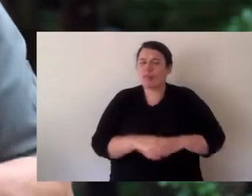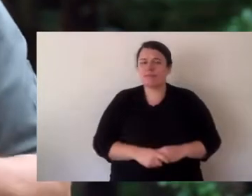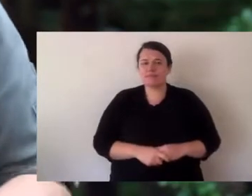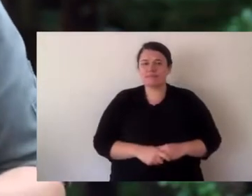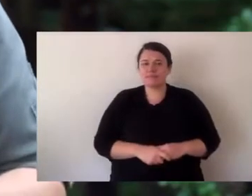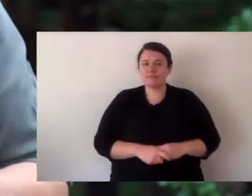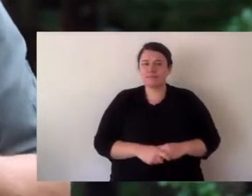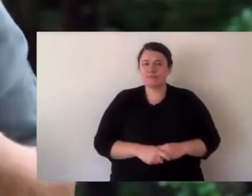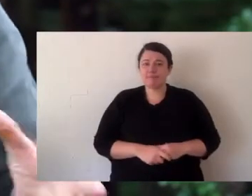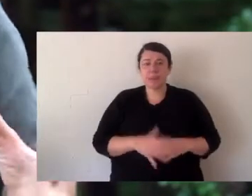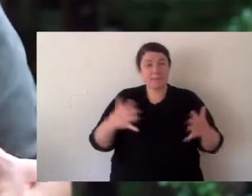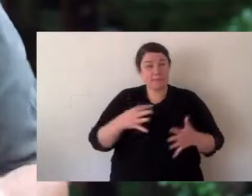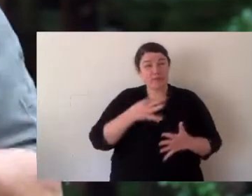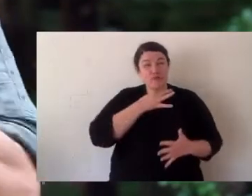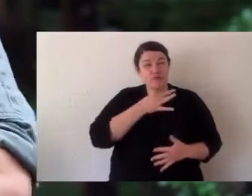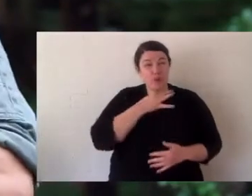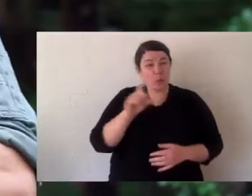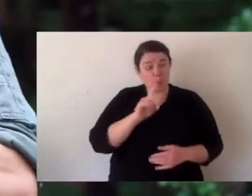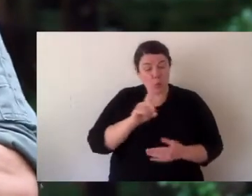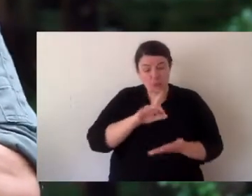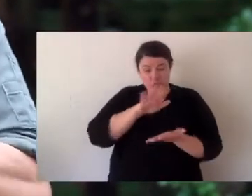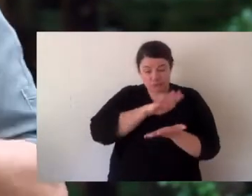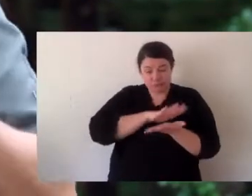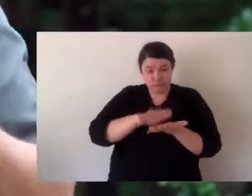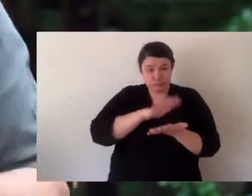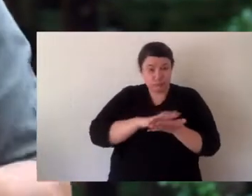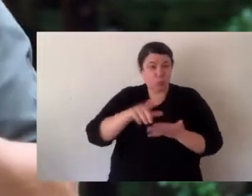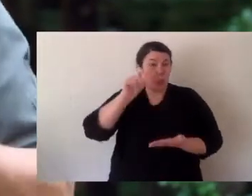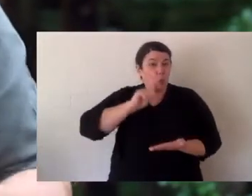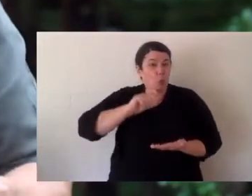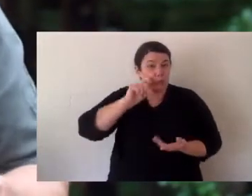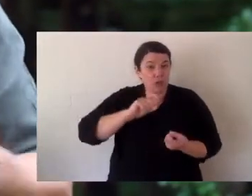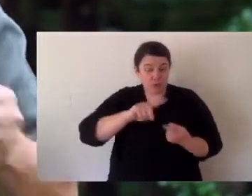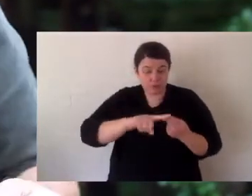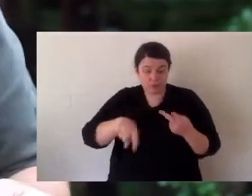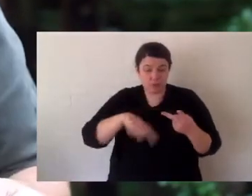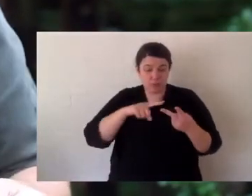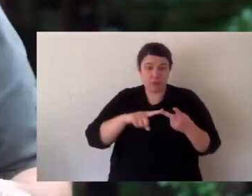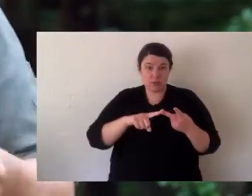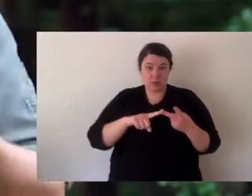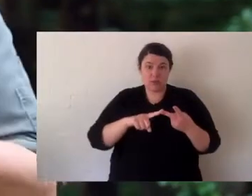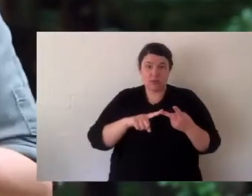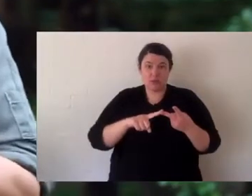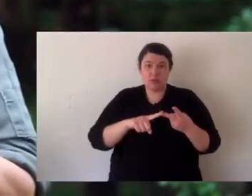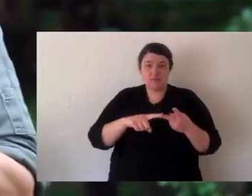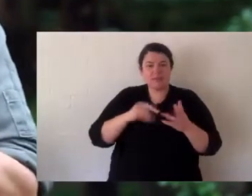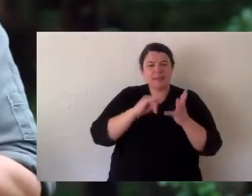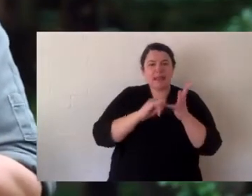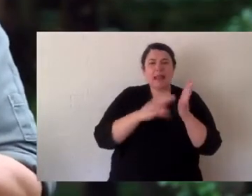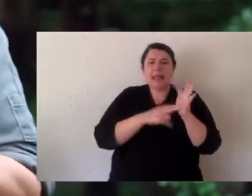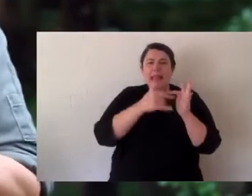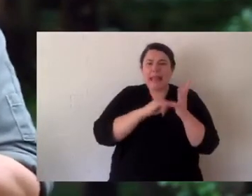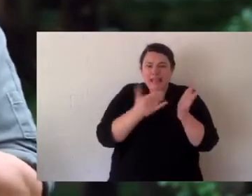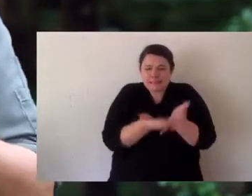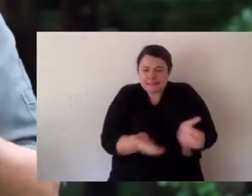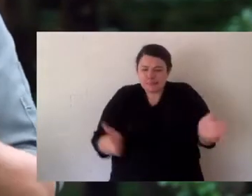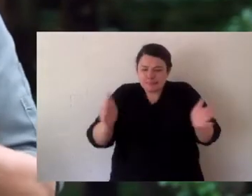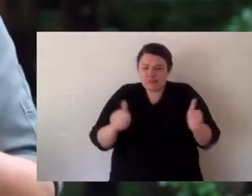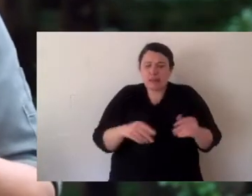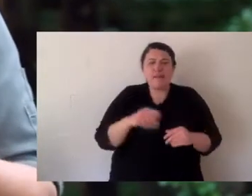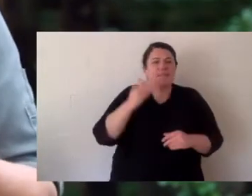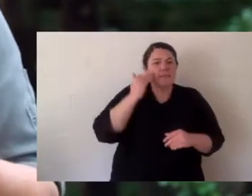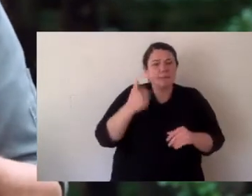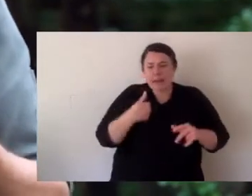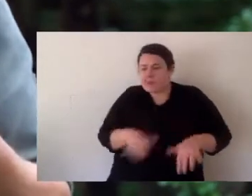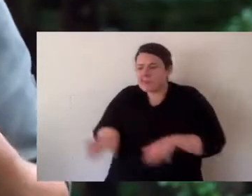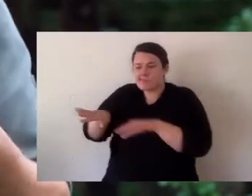Now they were classified as endangered a few years ago and their major threats are pollution to the waterways. The